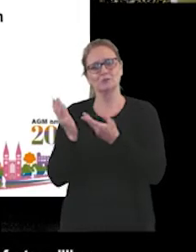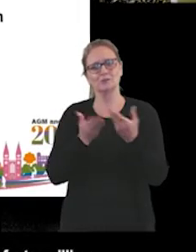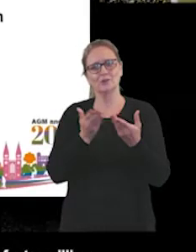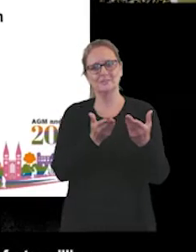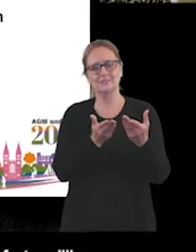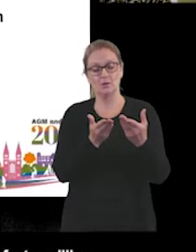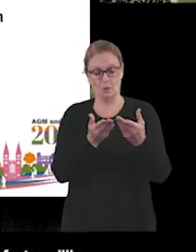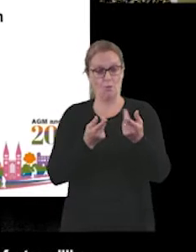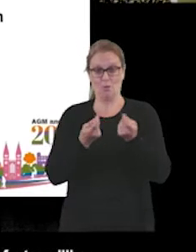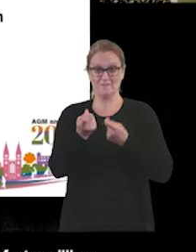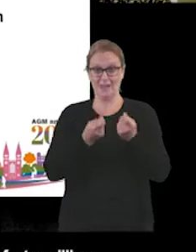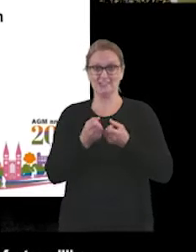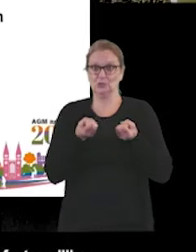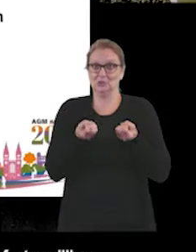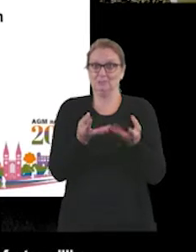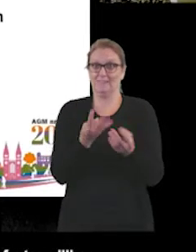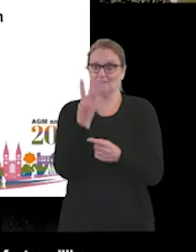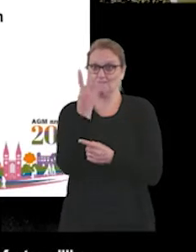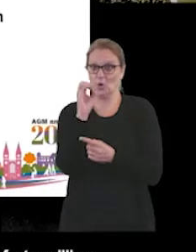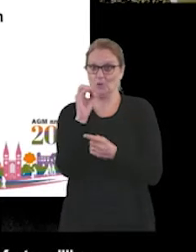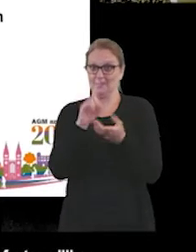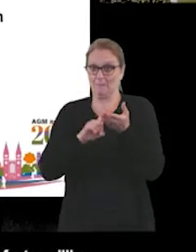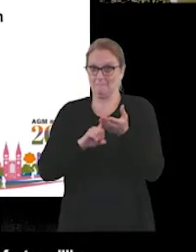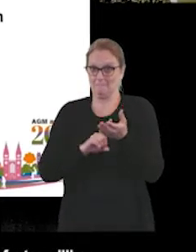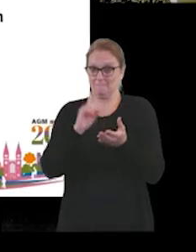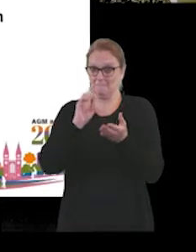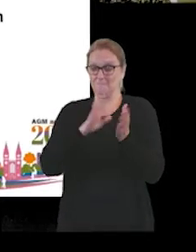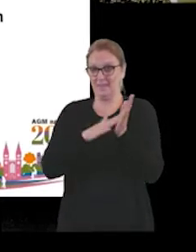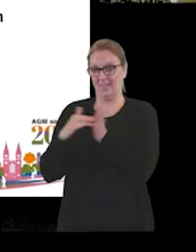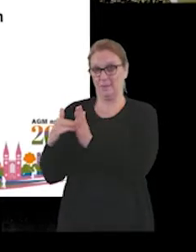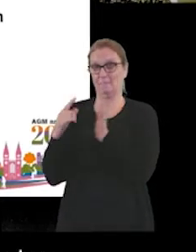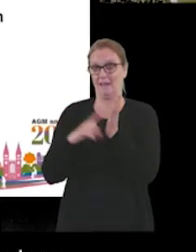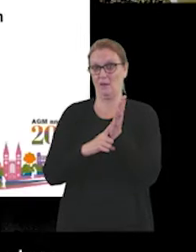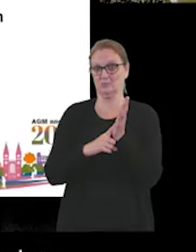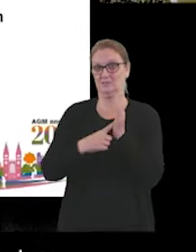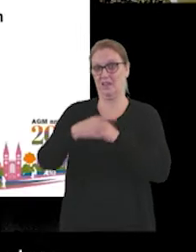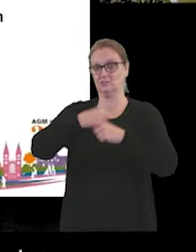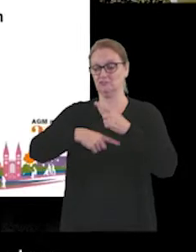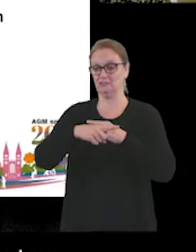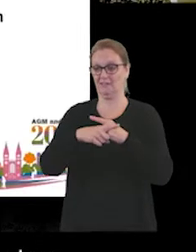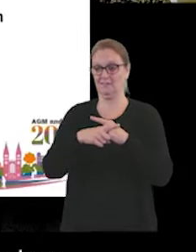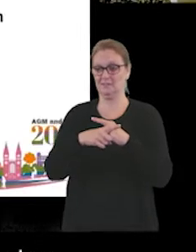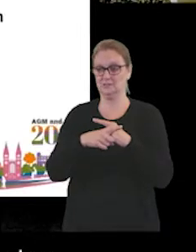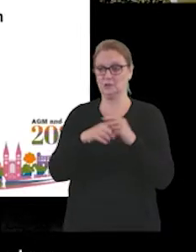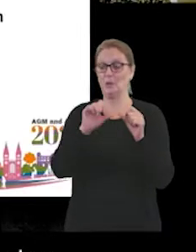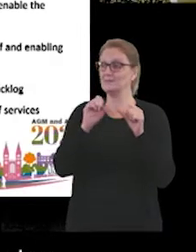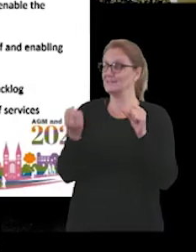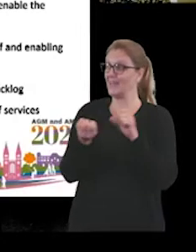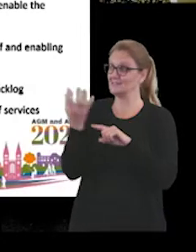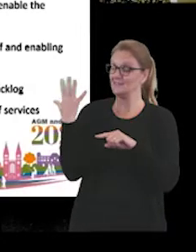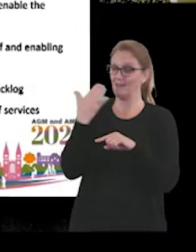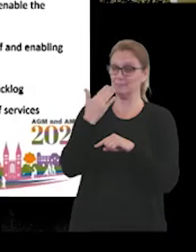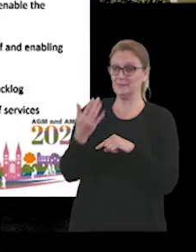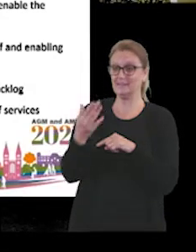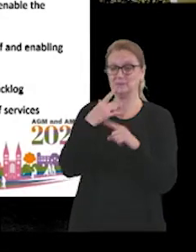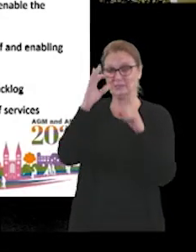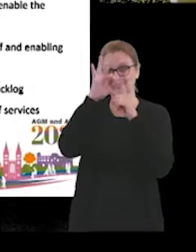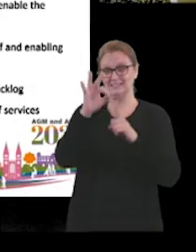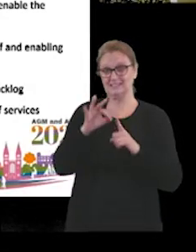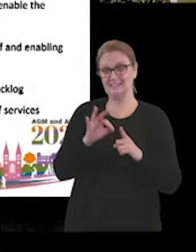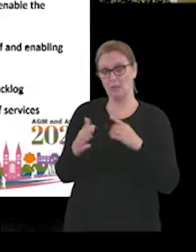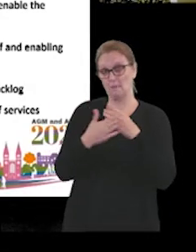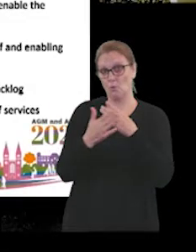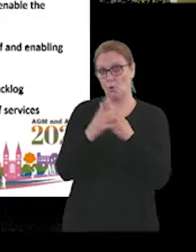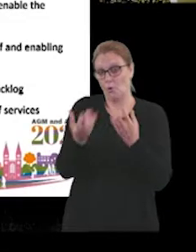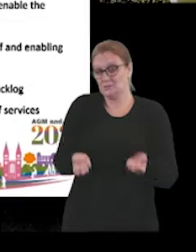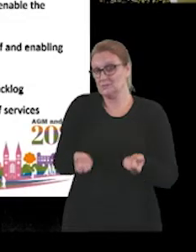£40 million last year on these sorts of things. If I can have the next slide, please, I'll take you through a little bit of detail on what